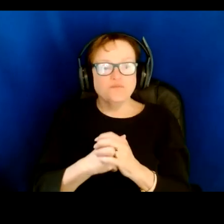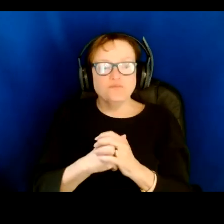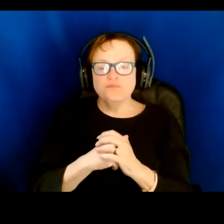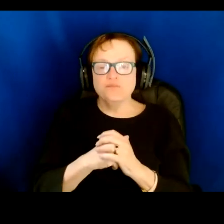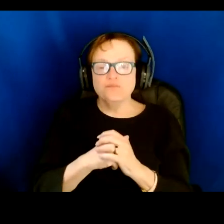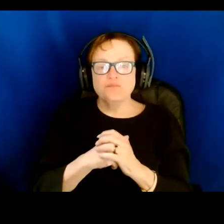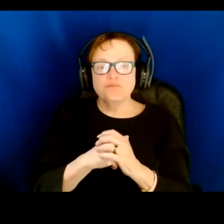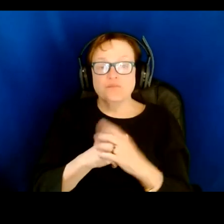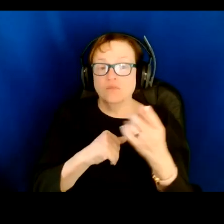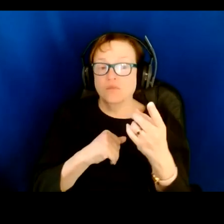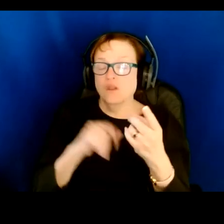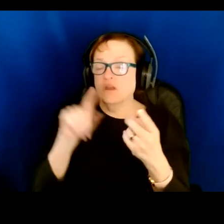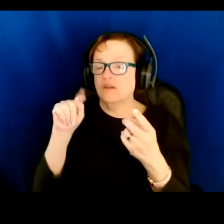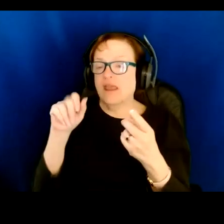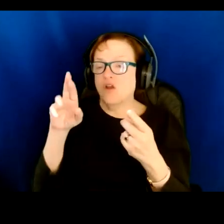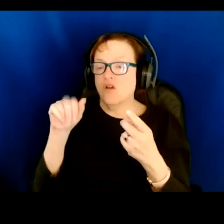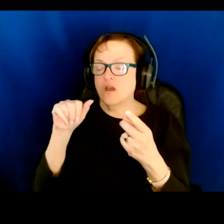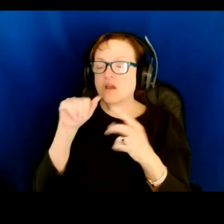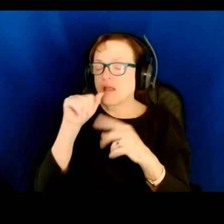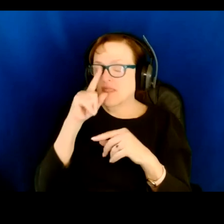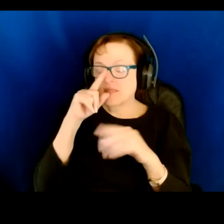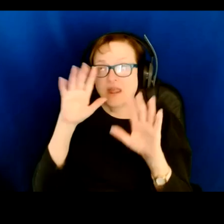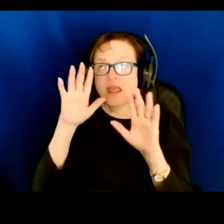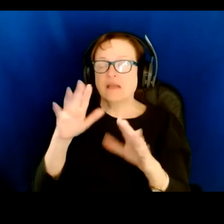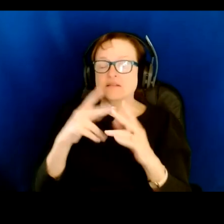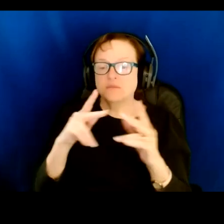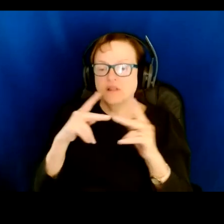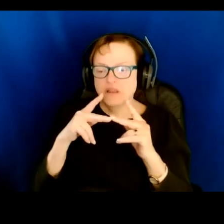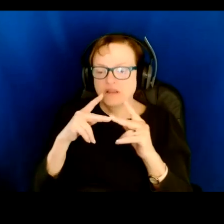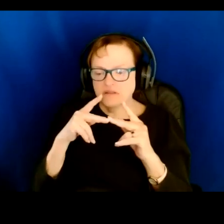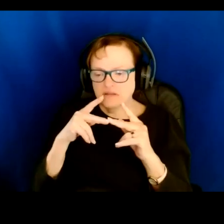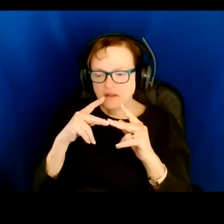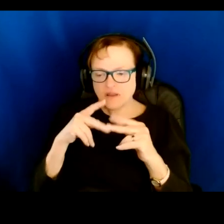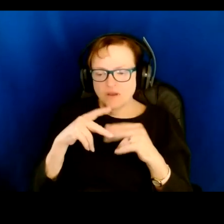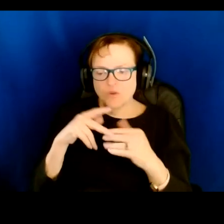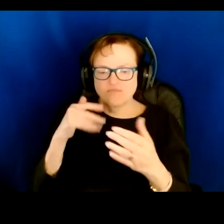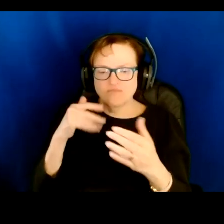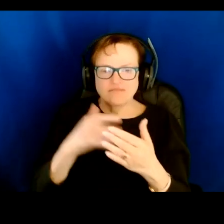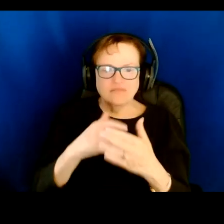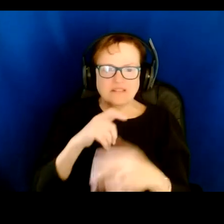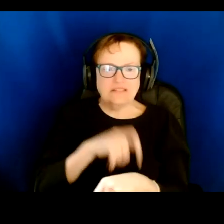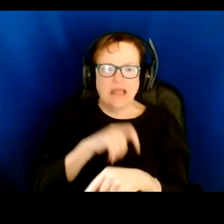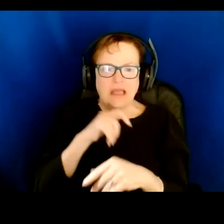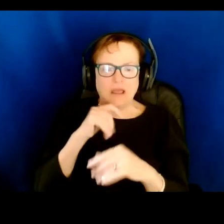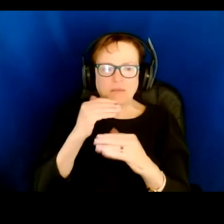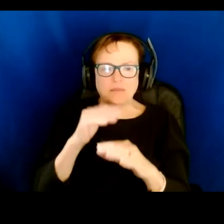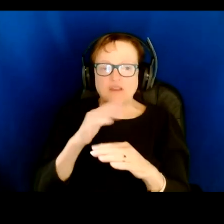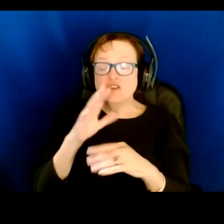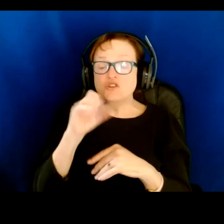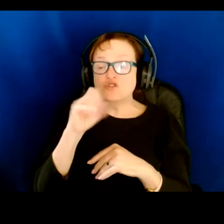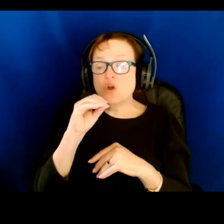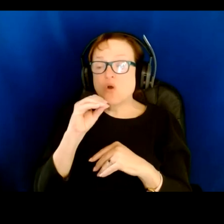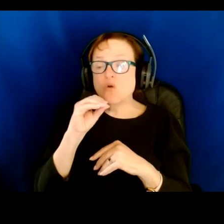I think that's an excellent, excellent place. So we're at, we're sort of at time today. And I definitely encourage folks out there to be